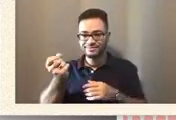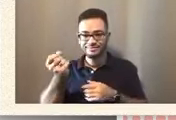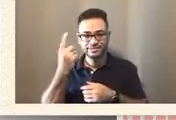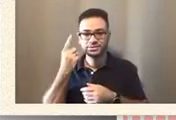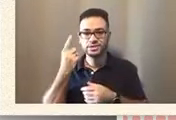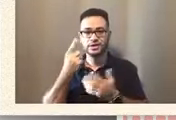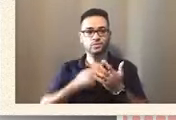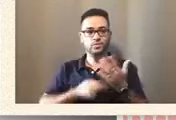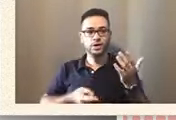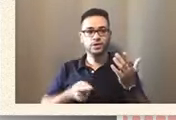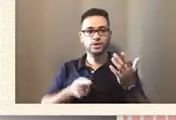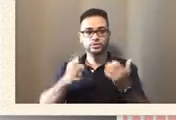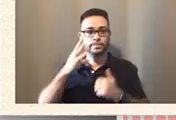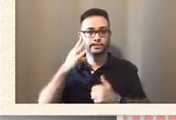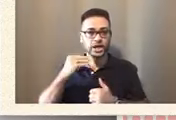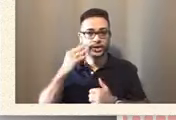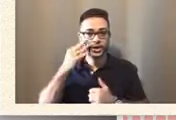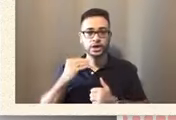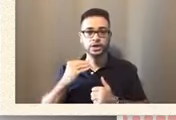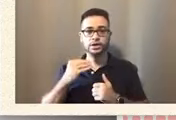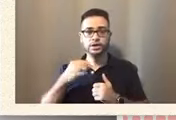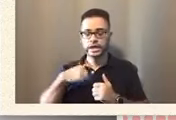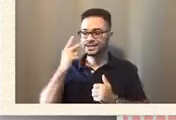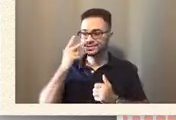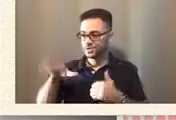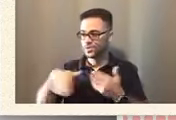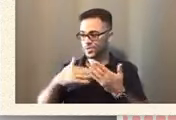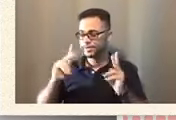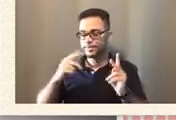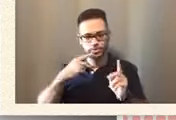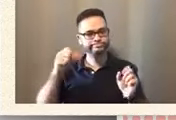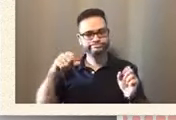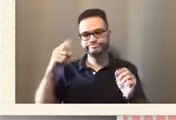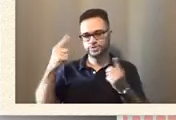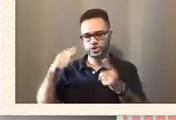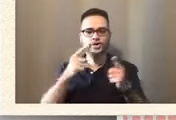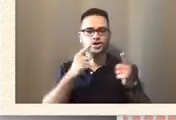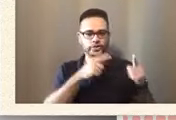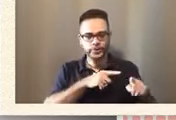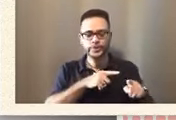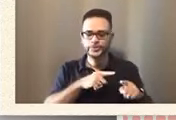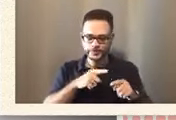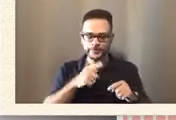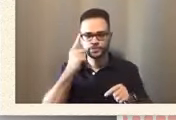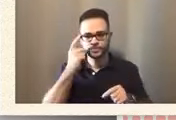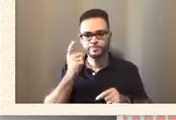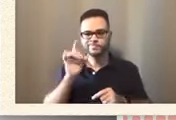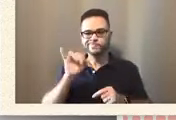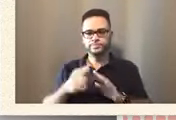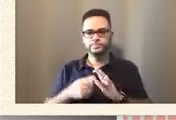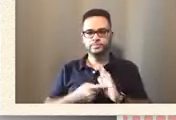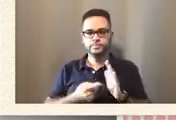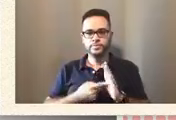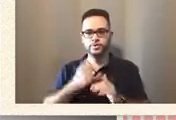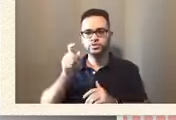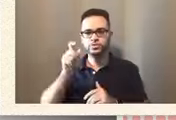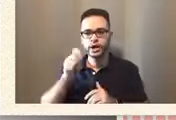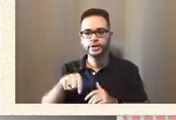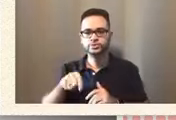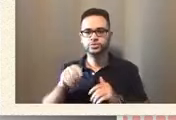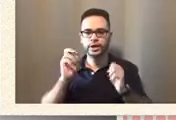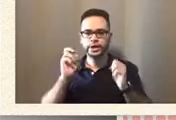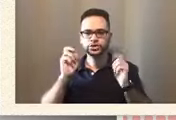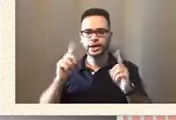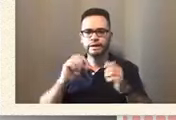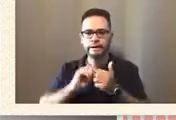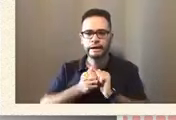going through. And I see everybody shaking their heads because that's sometimes you have to educate. How do you educate your